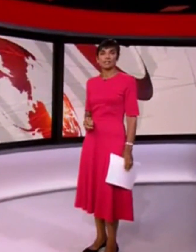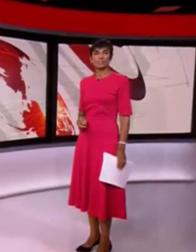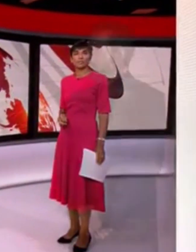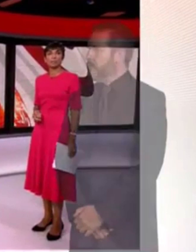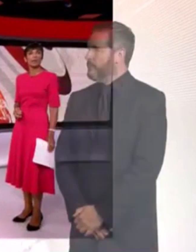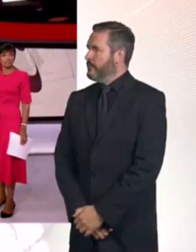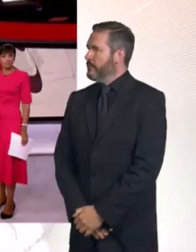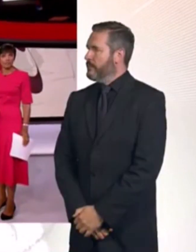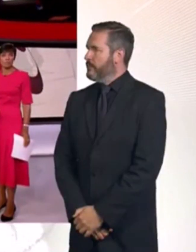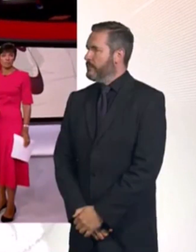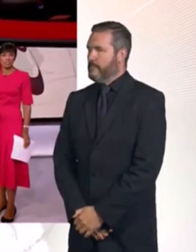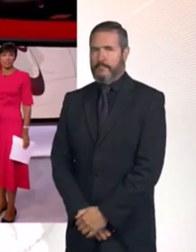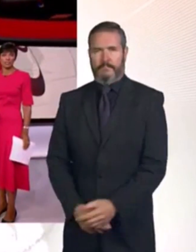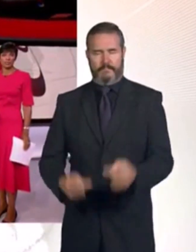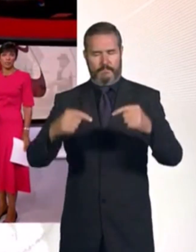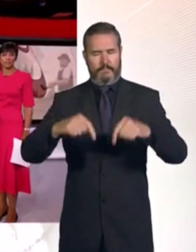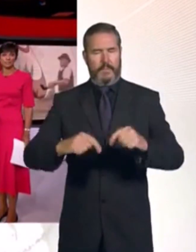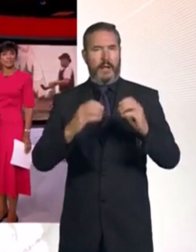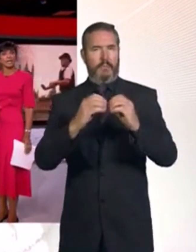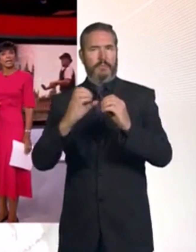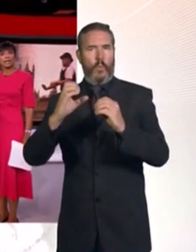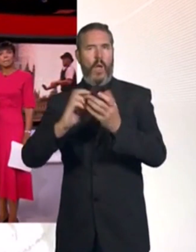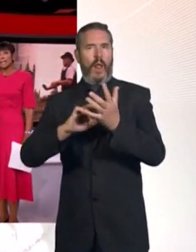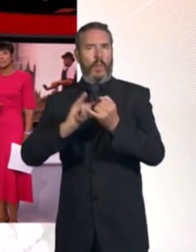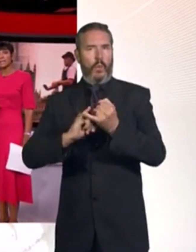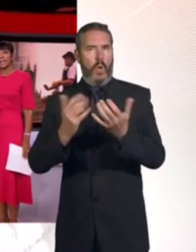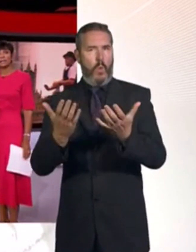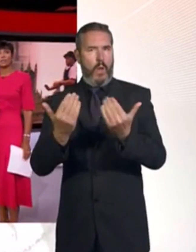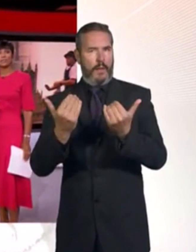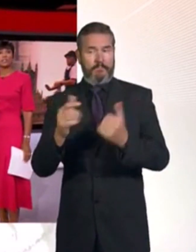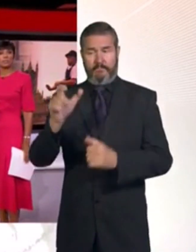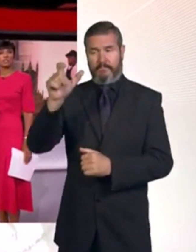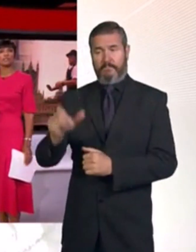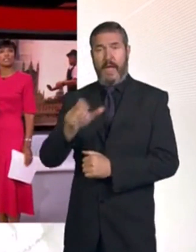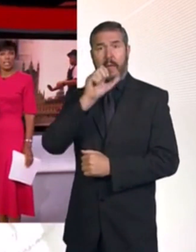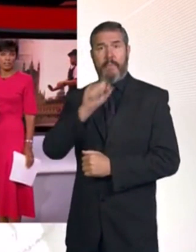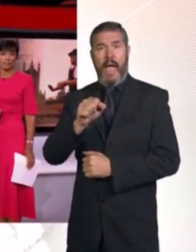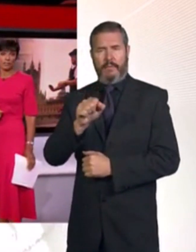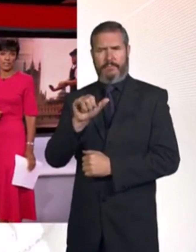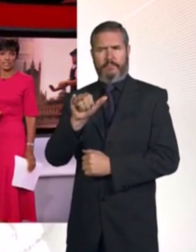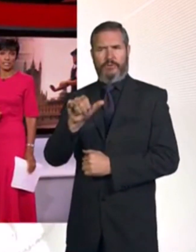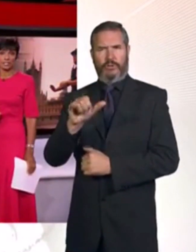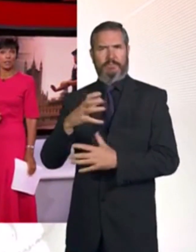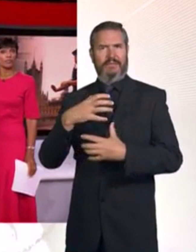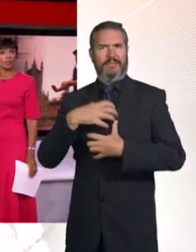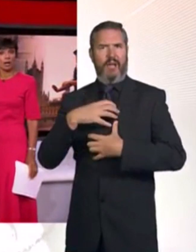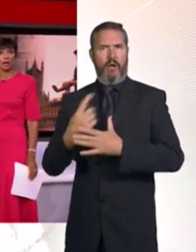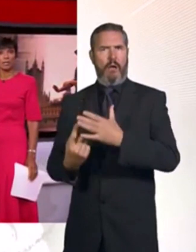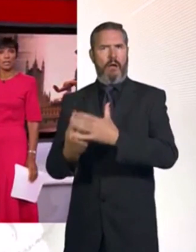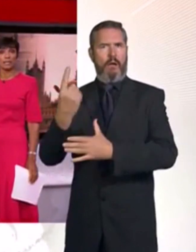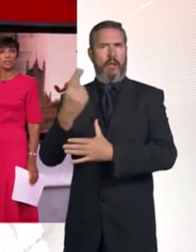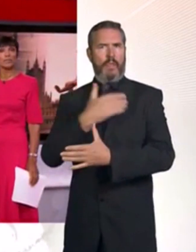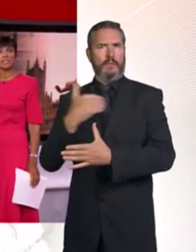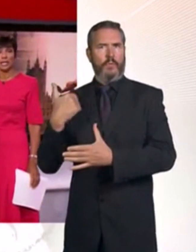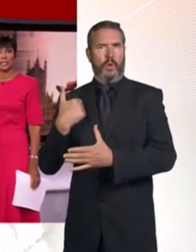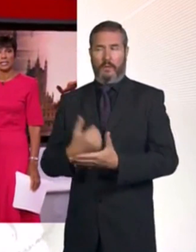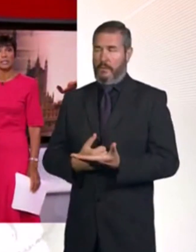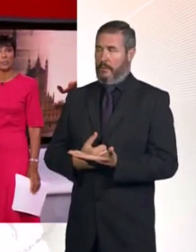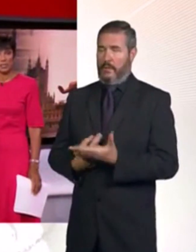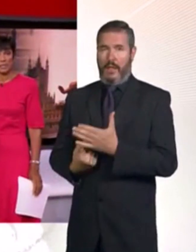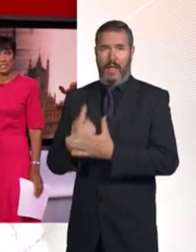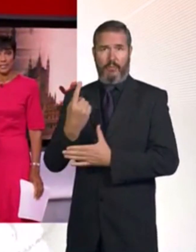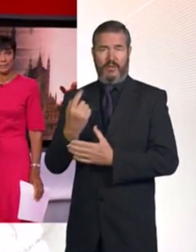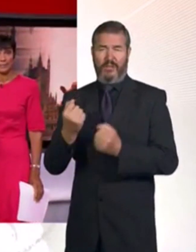Good afternoon and welcome to the BBC News at 1.0. A man's being held on suspicion of terror offences after a car collided with